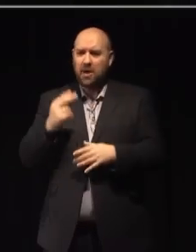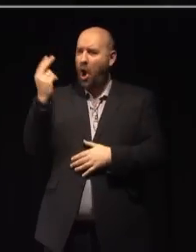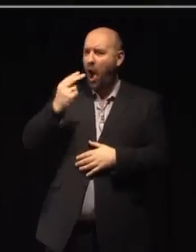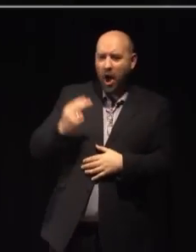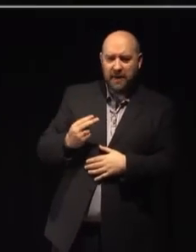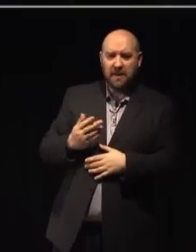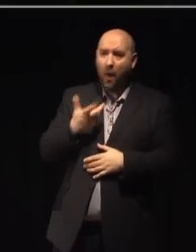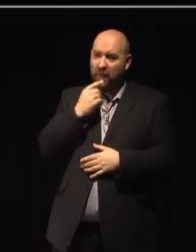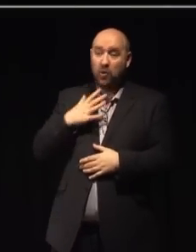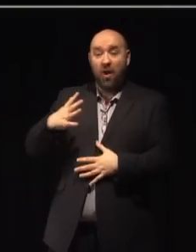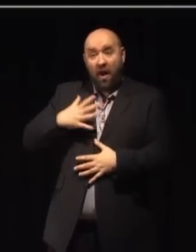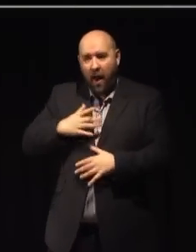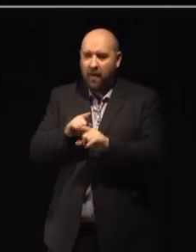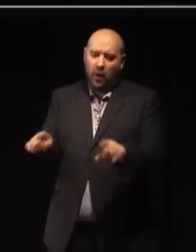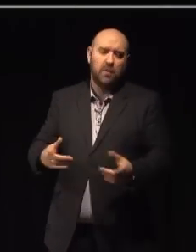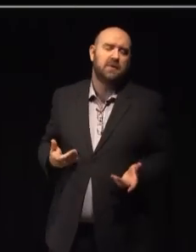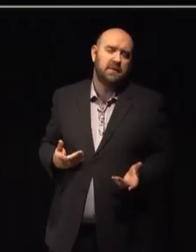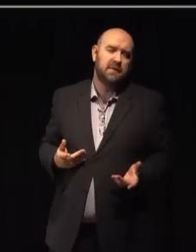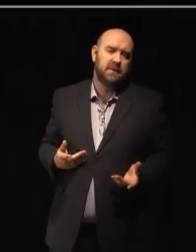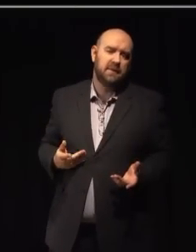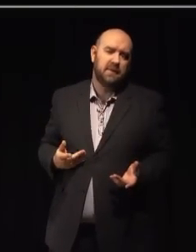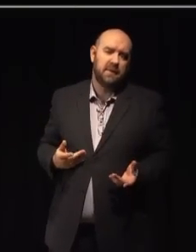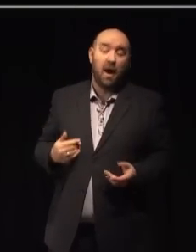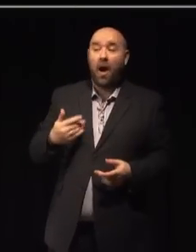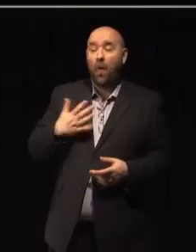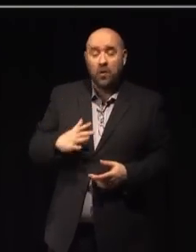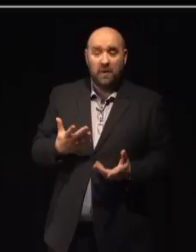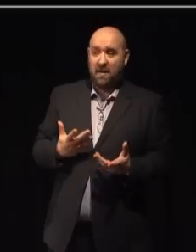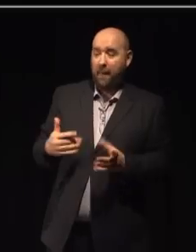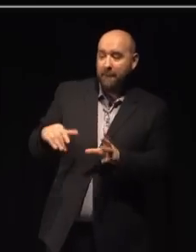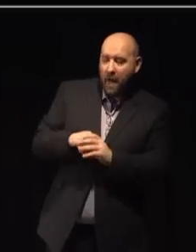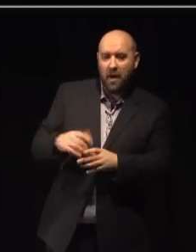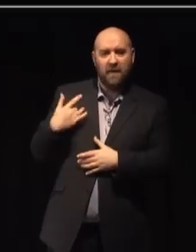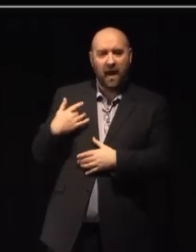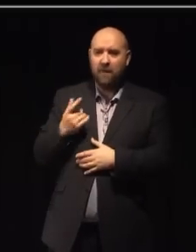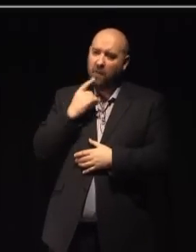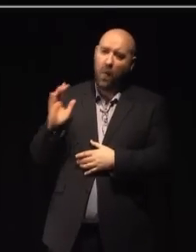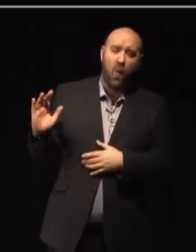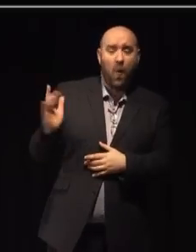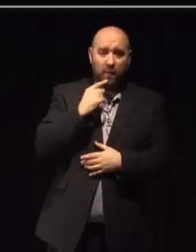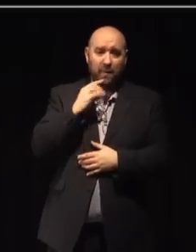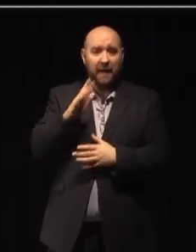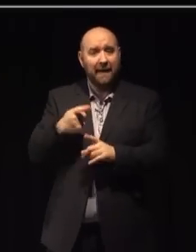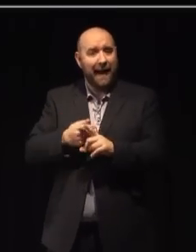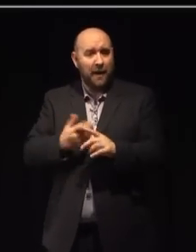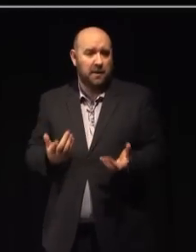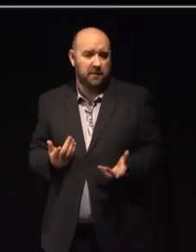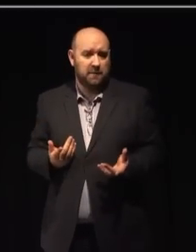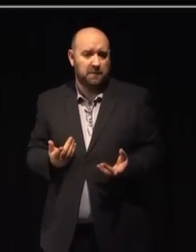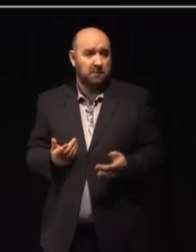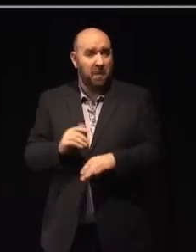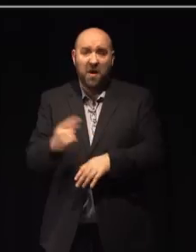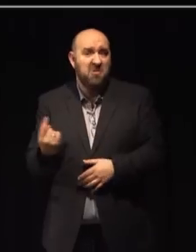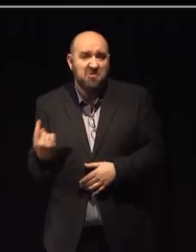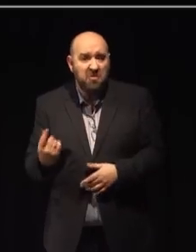genuinely popular. That means I want them to be a part of the life of everyone in England no matter who they are